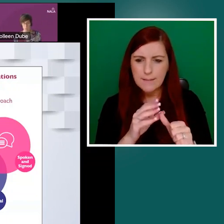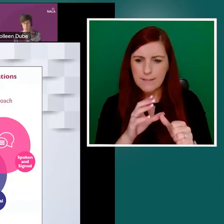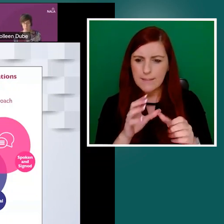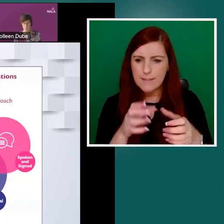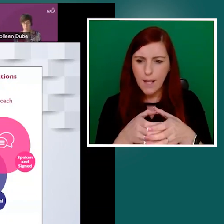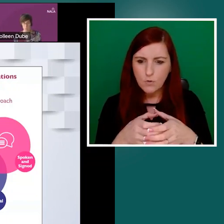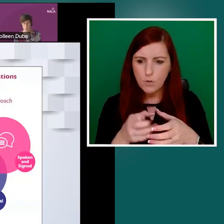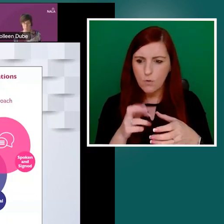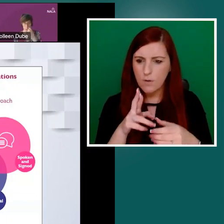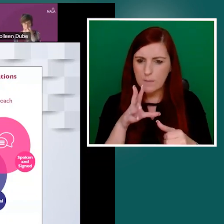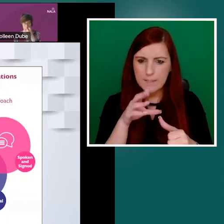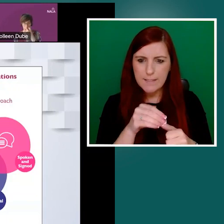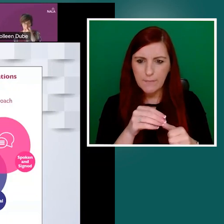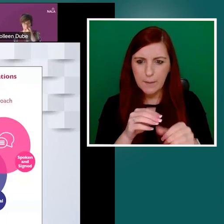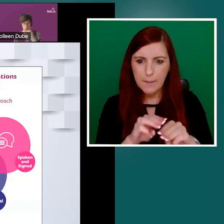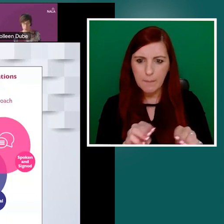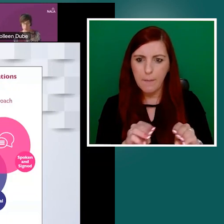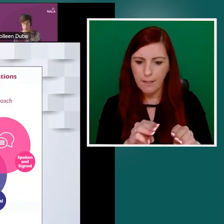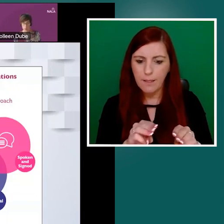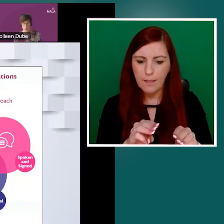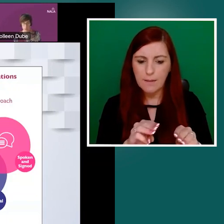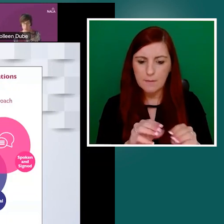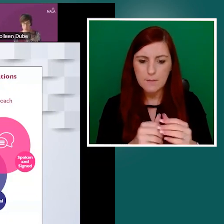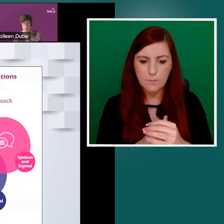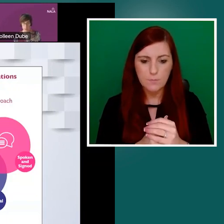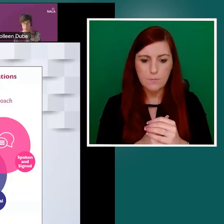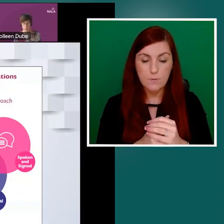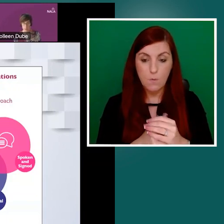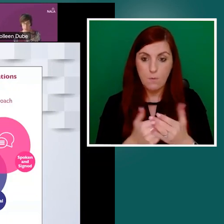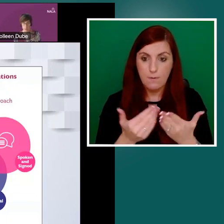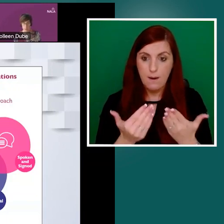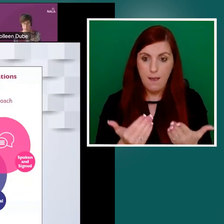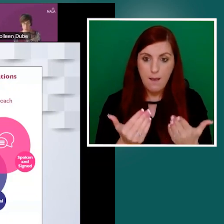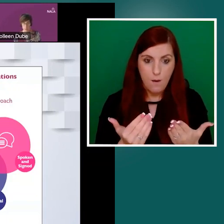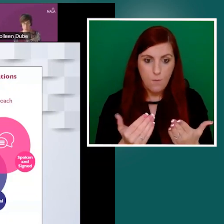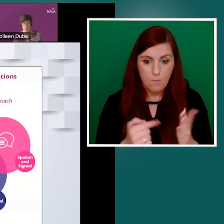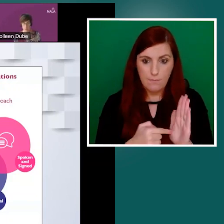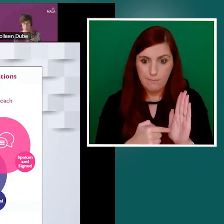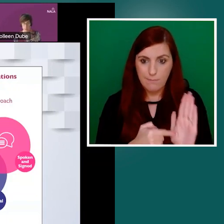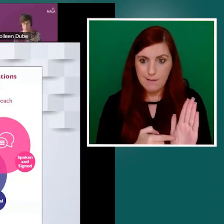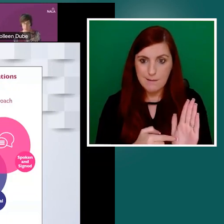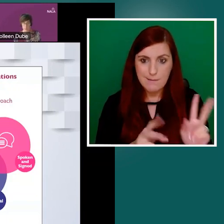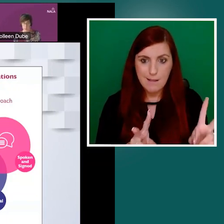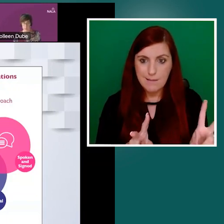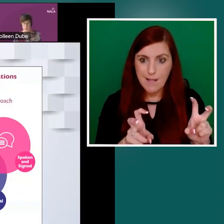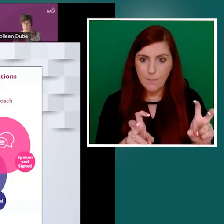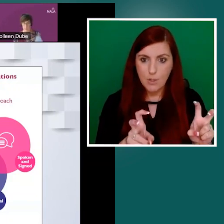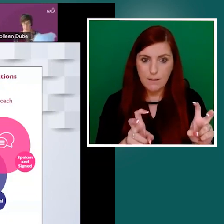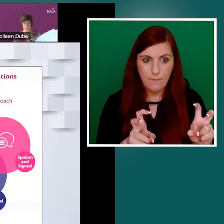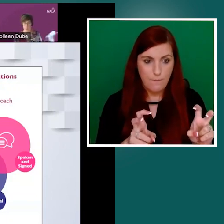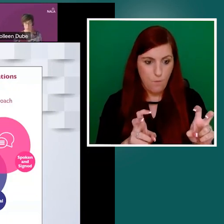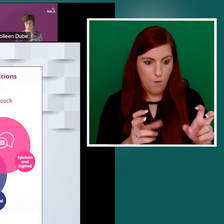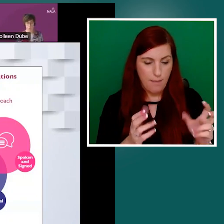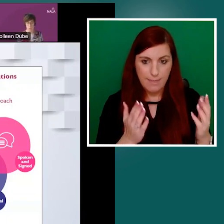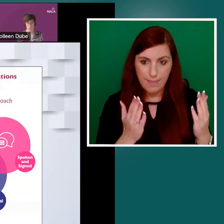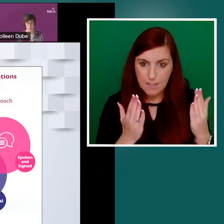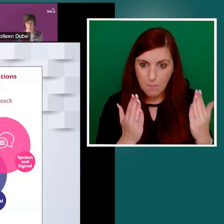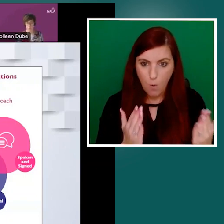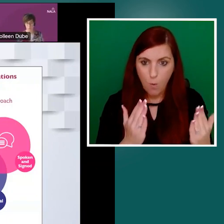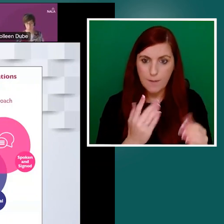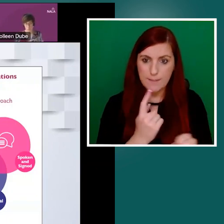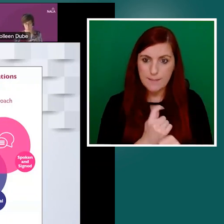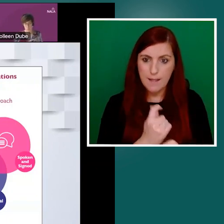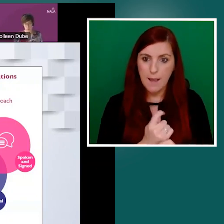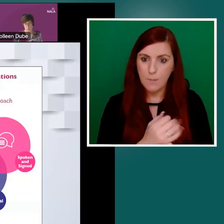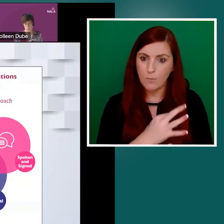time, this is a snapshot. This of representing good practice and alignment with international standards,